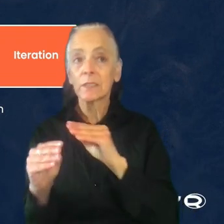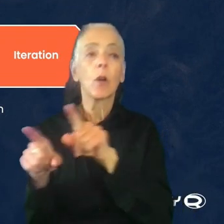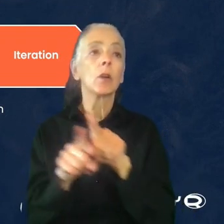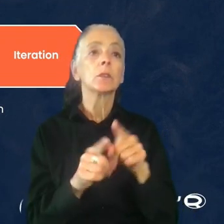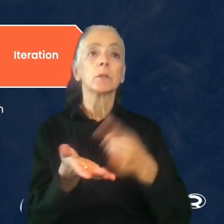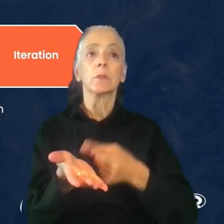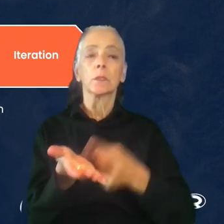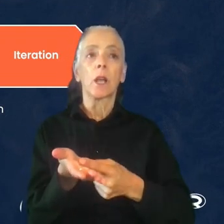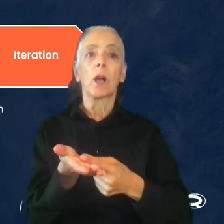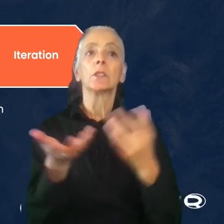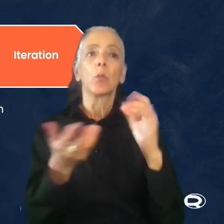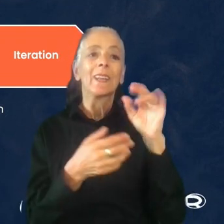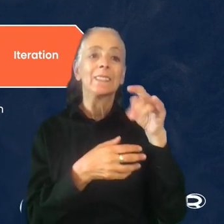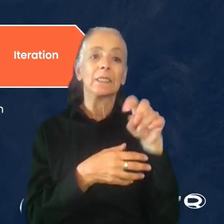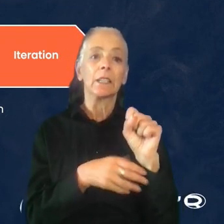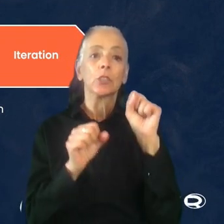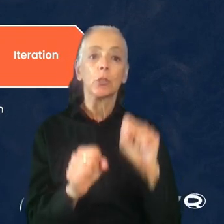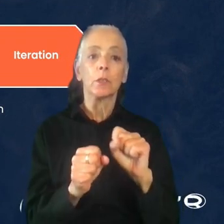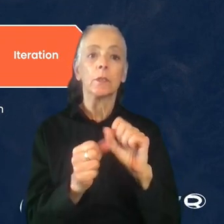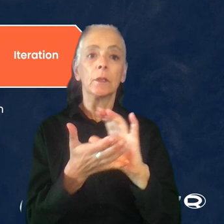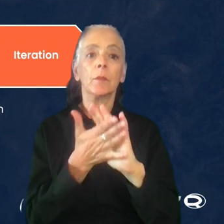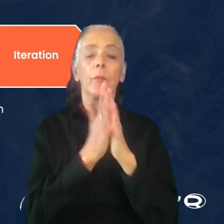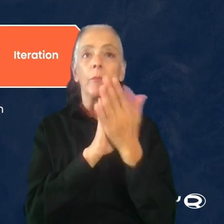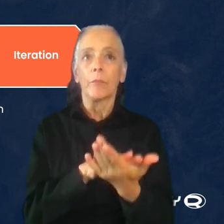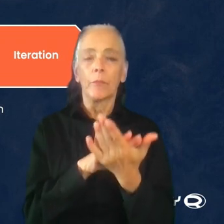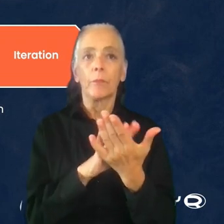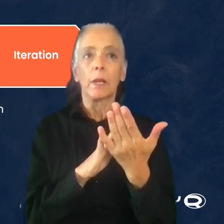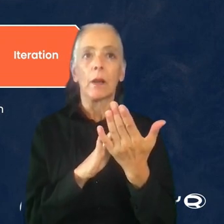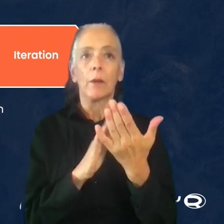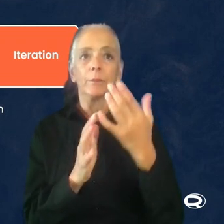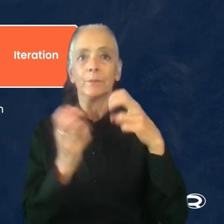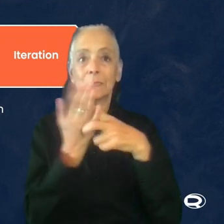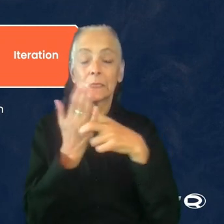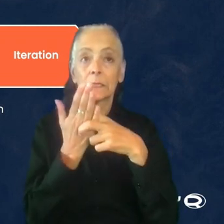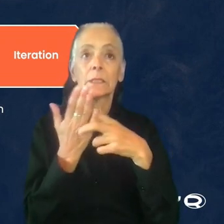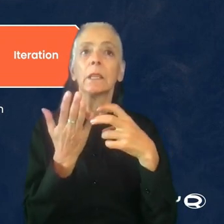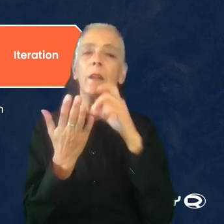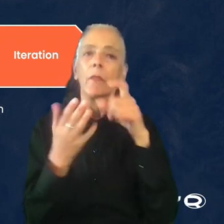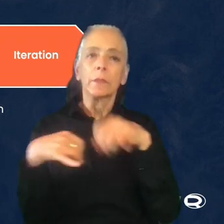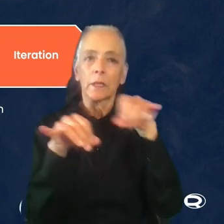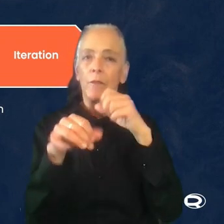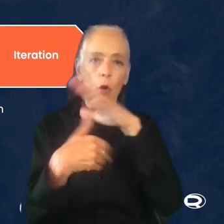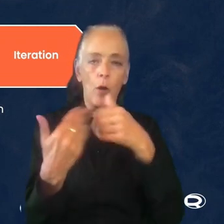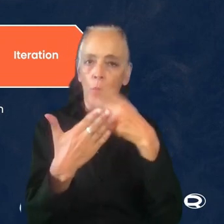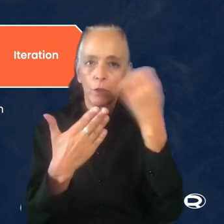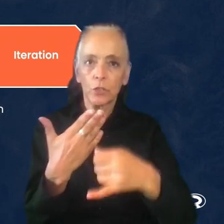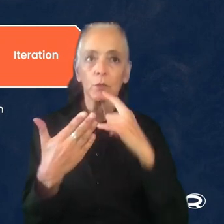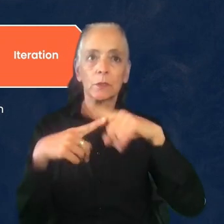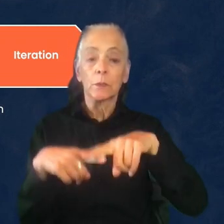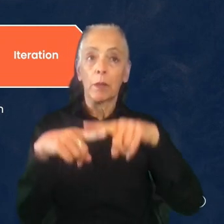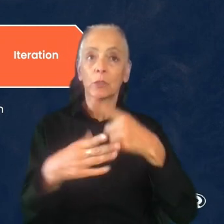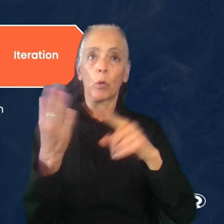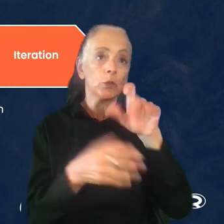what insights could be turned into JIRA tickets. This is not the same for every project and depends on what tools the team is